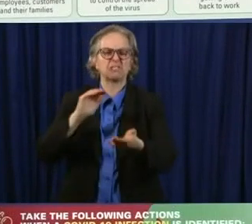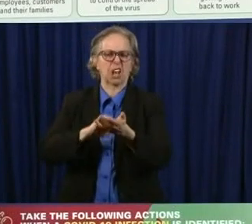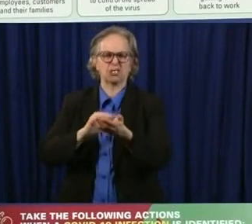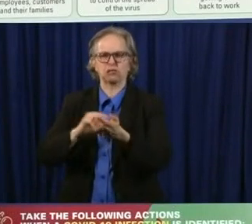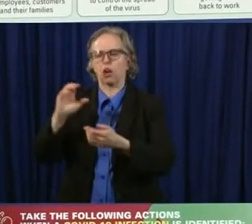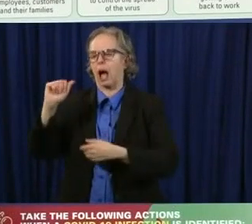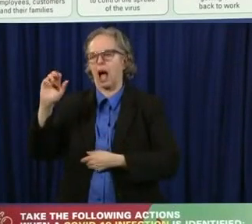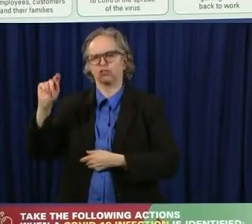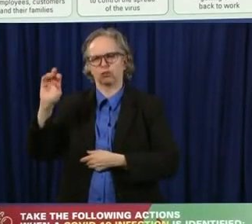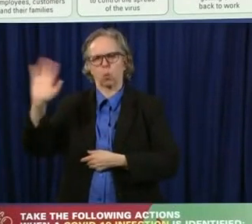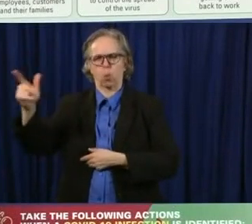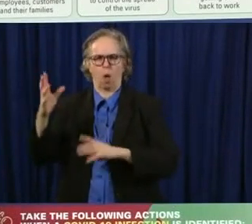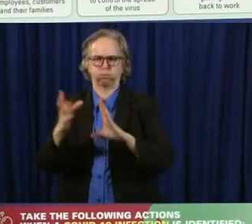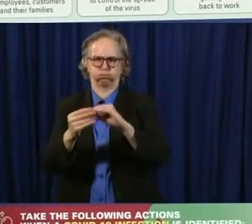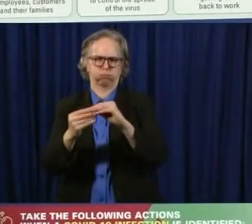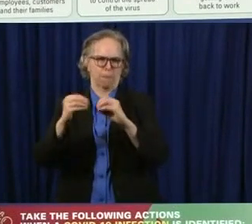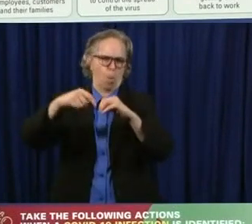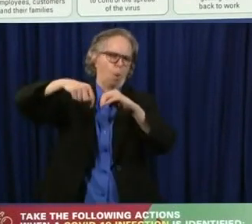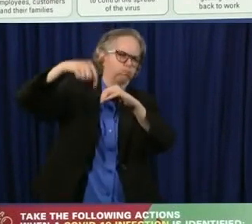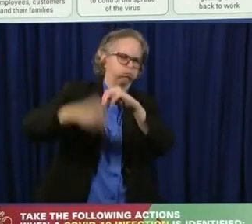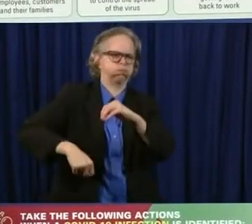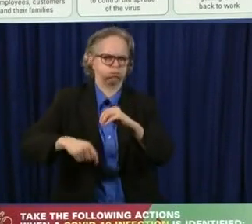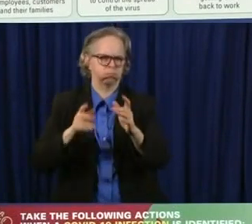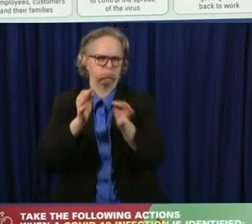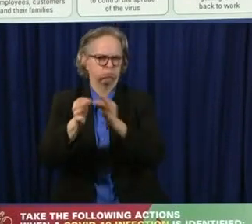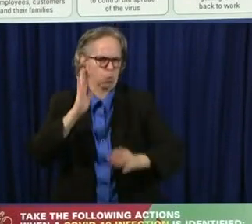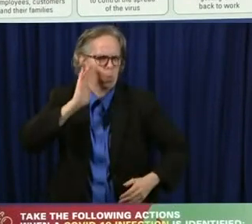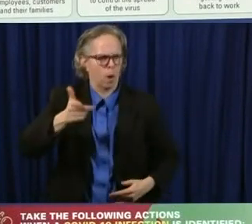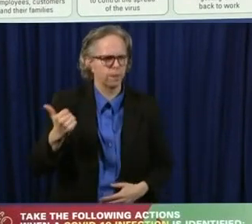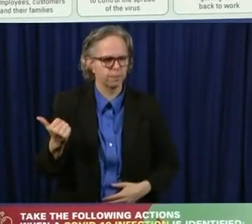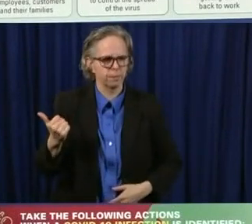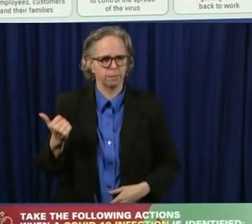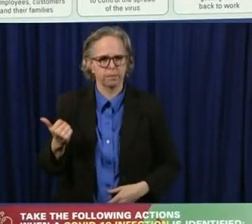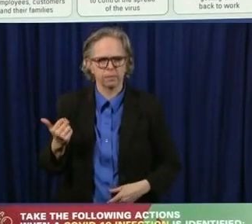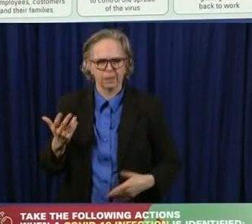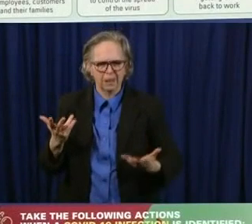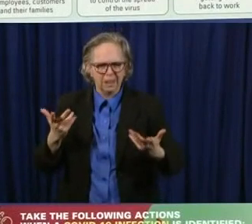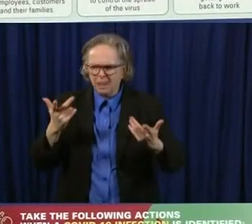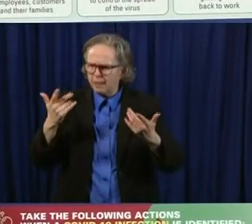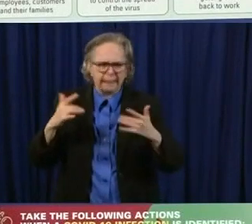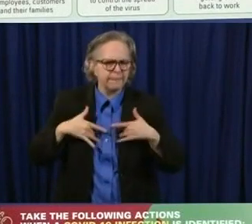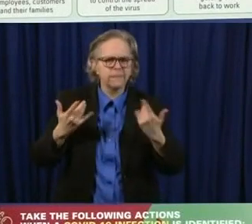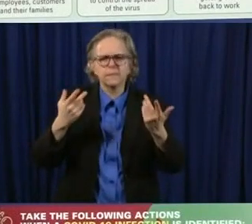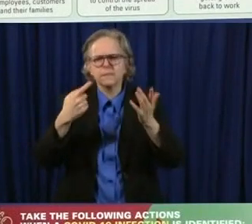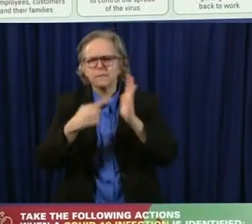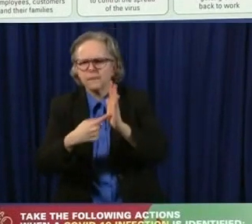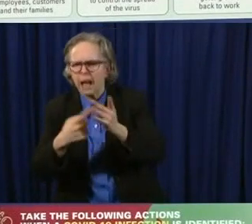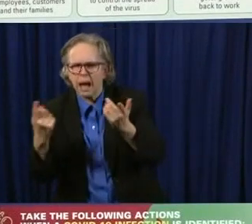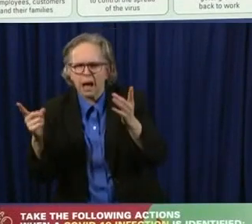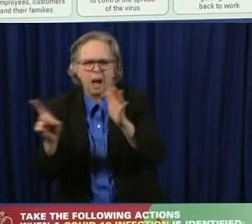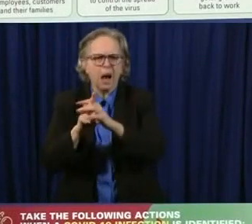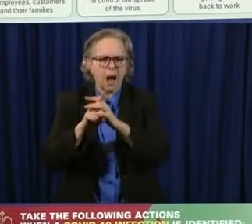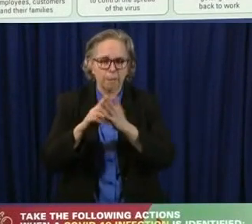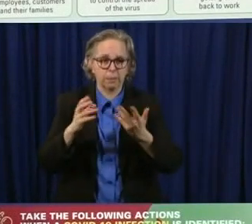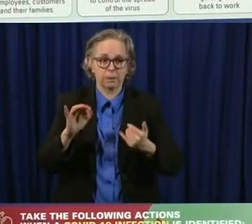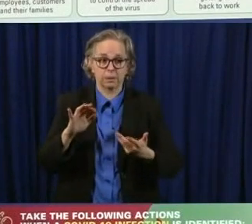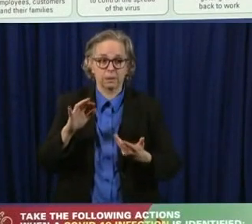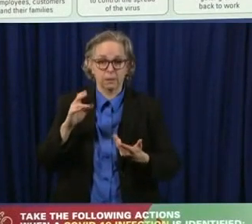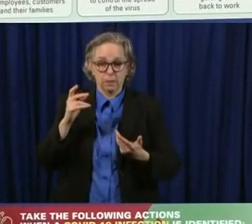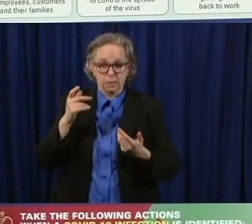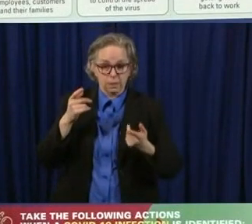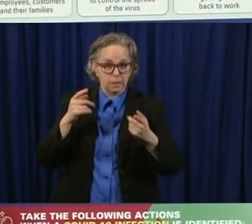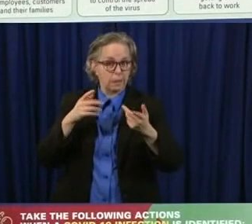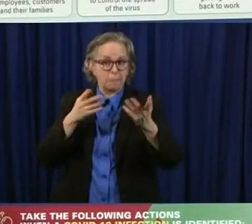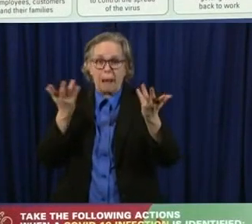something that has occurred, not as a result of our order, but something that has occurred, um, because people have been